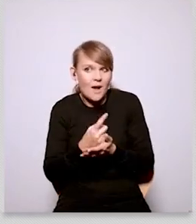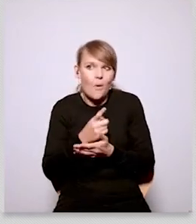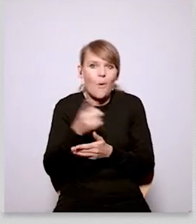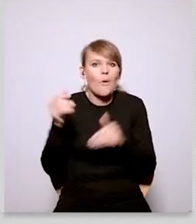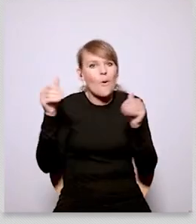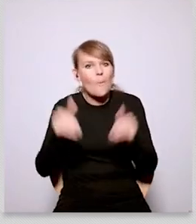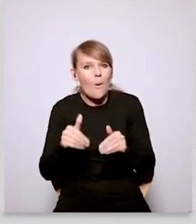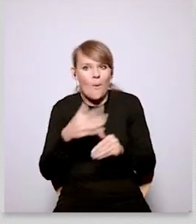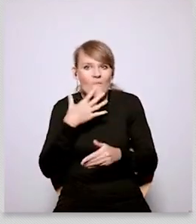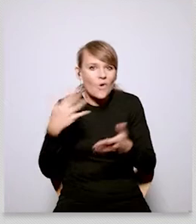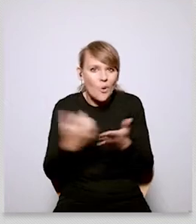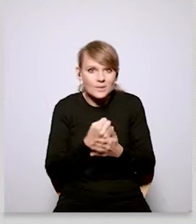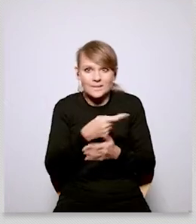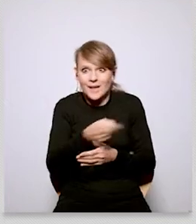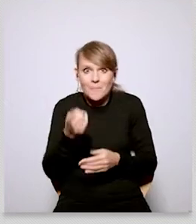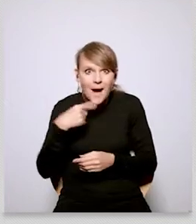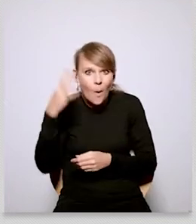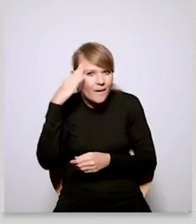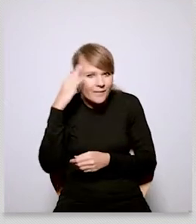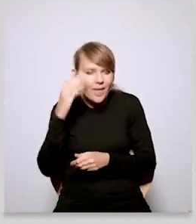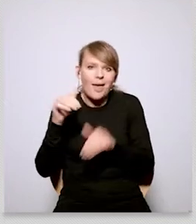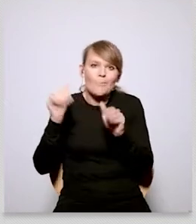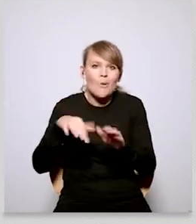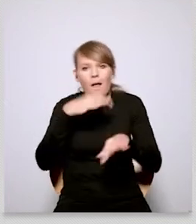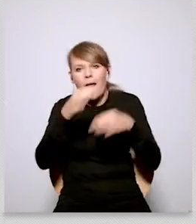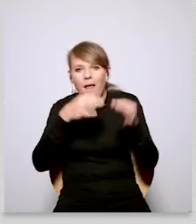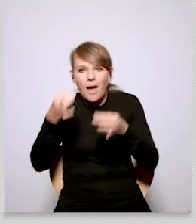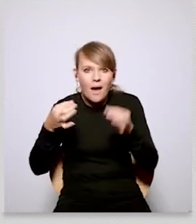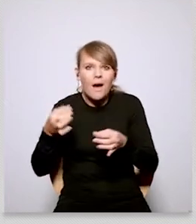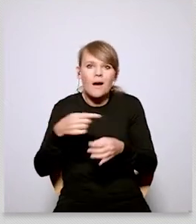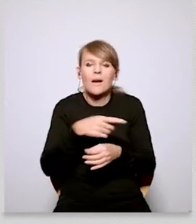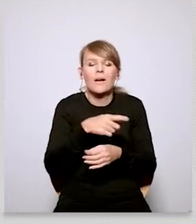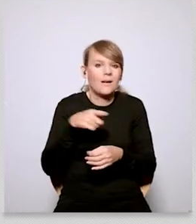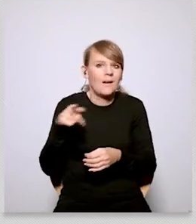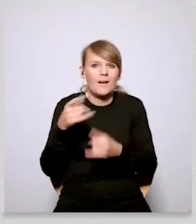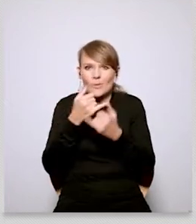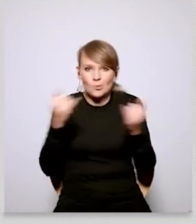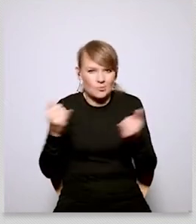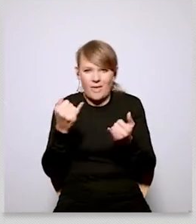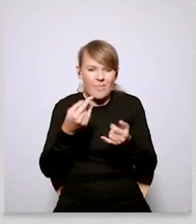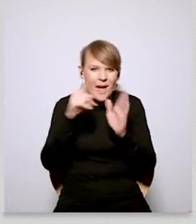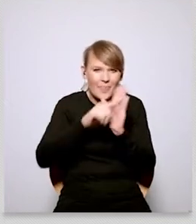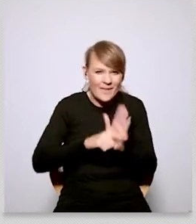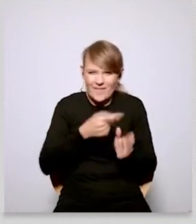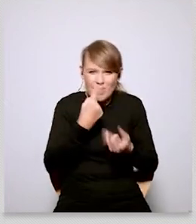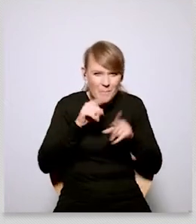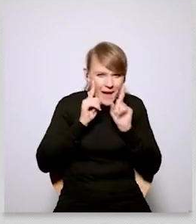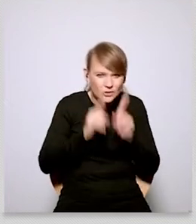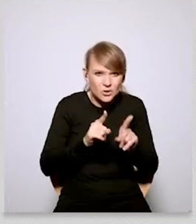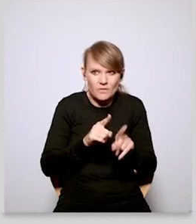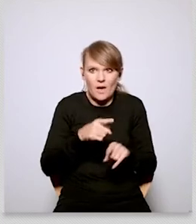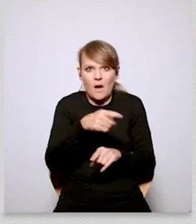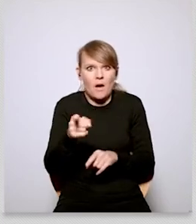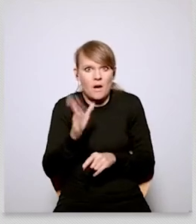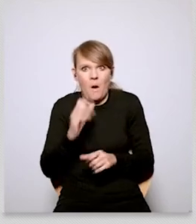so what we need to do well we need to provide them with that knowledge otherwise they